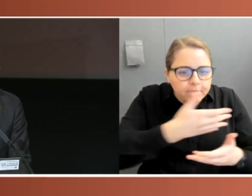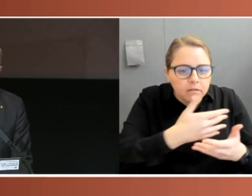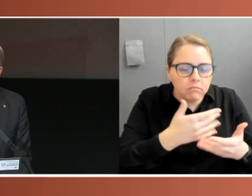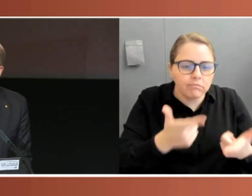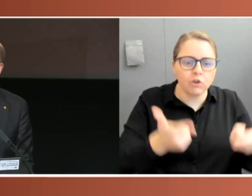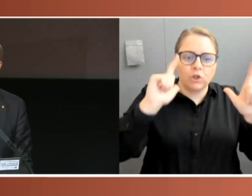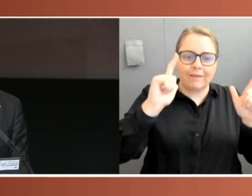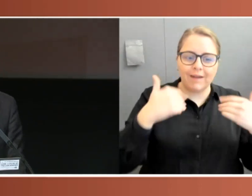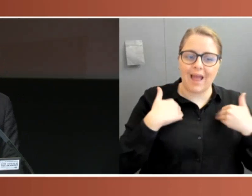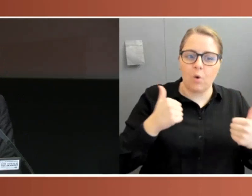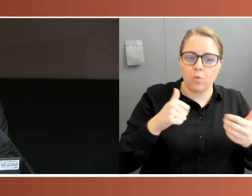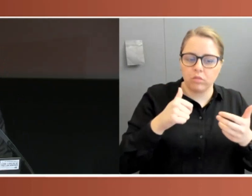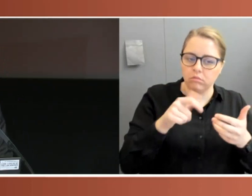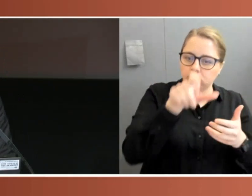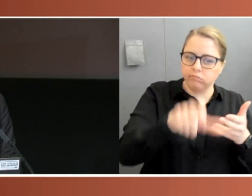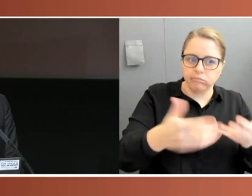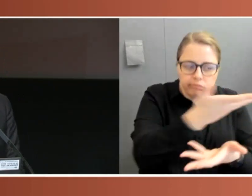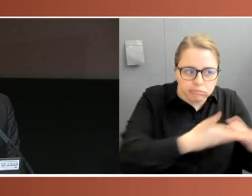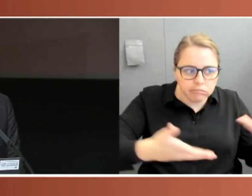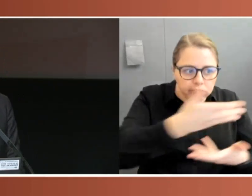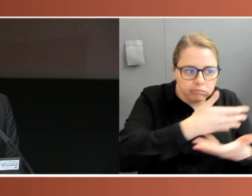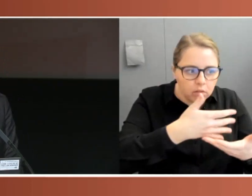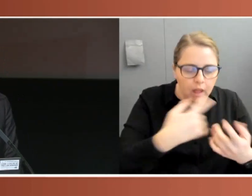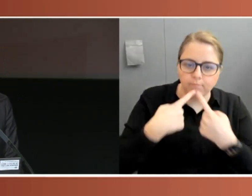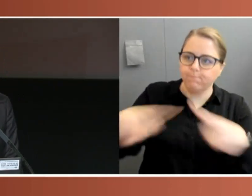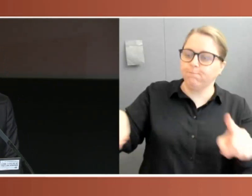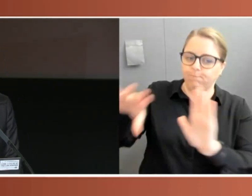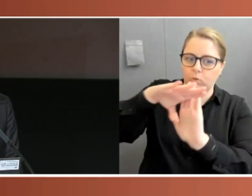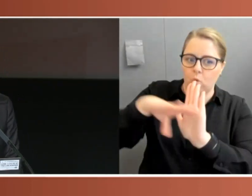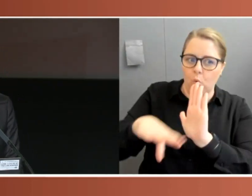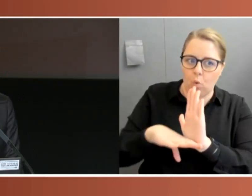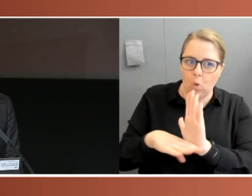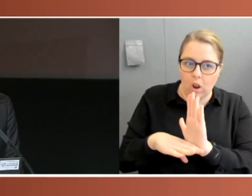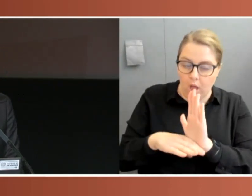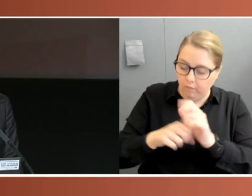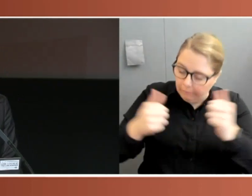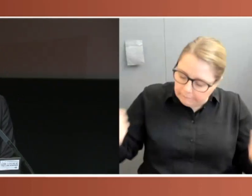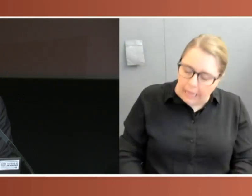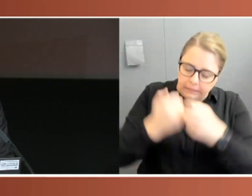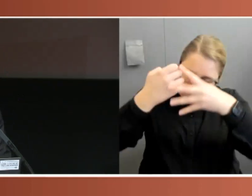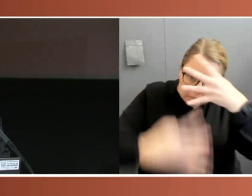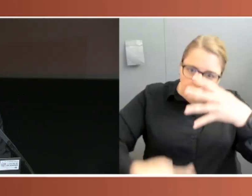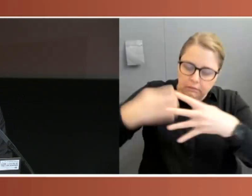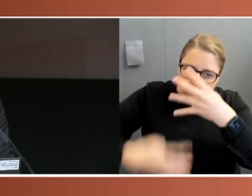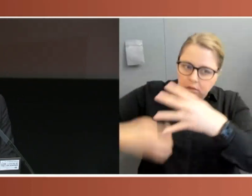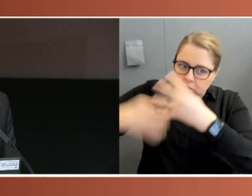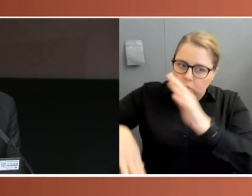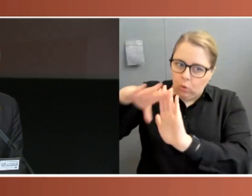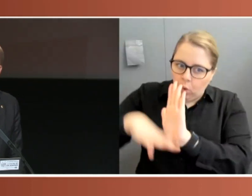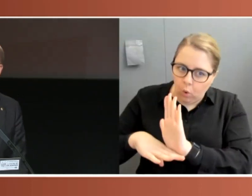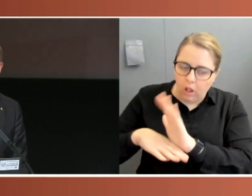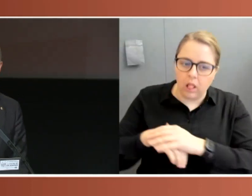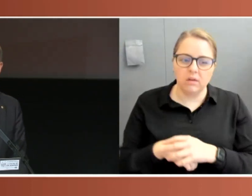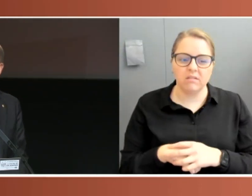And what they did is they made an extraordinary number of rules over that period of time. These rules were often announced